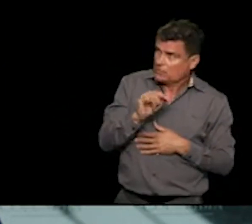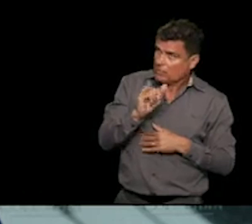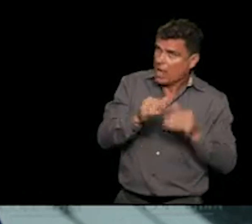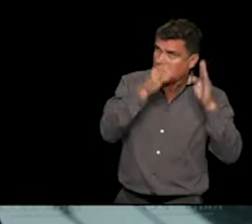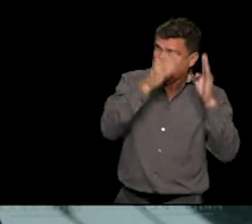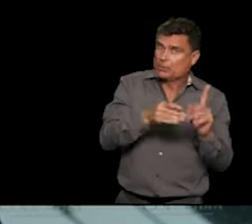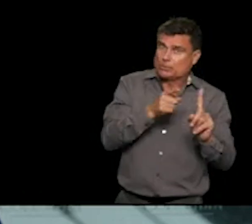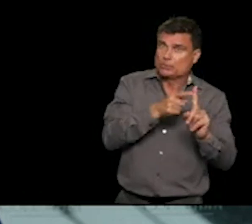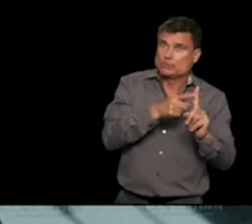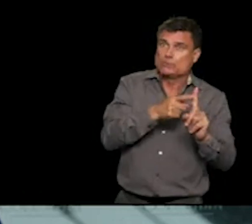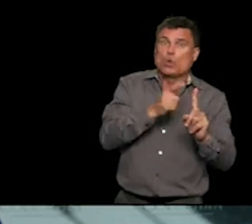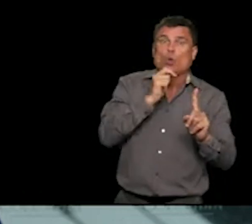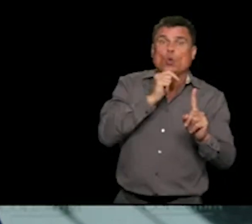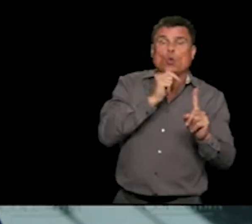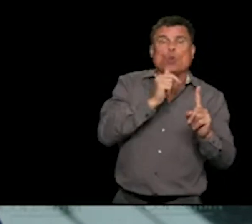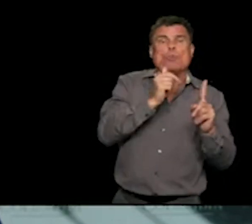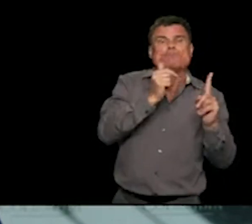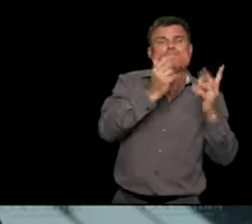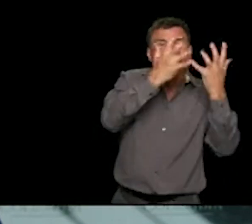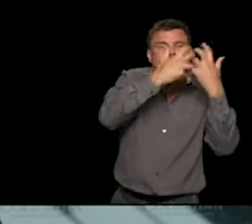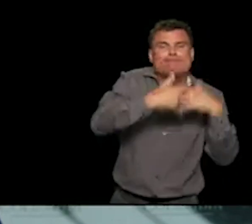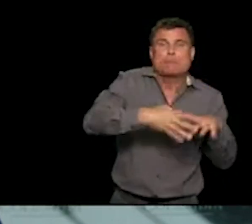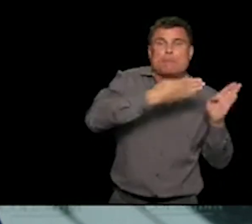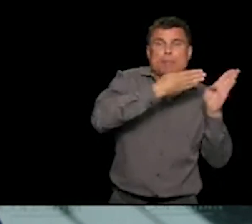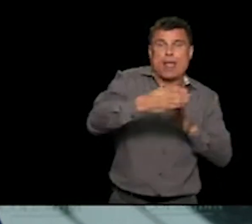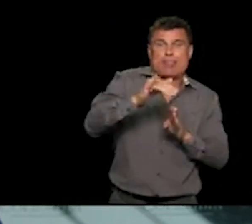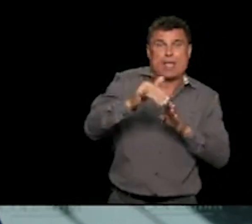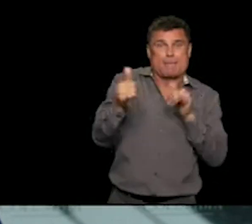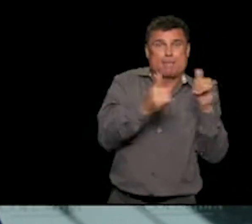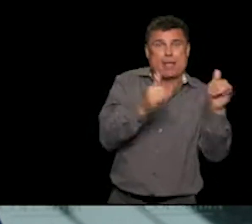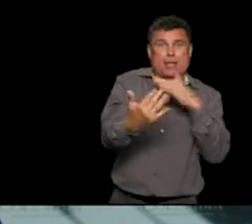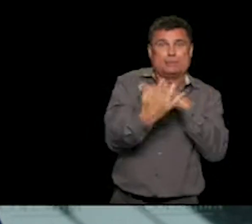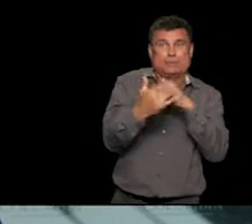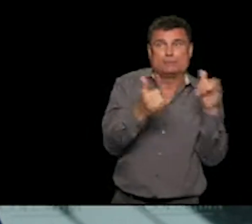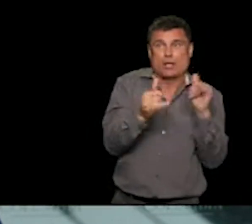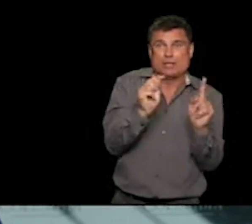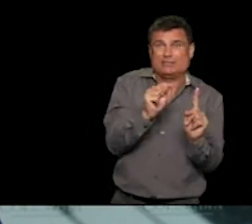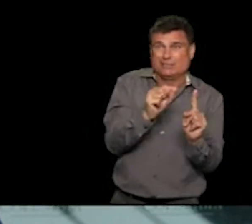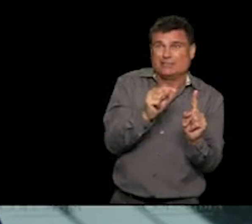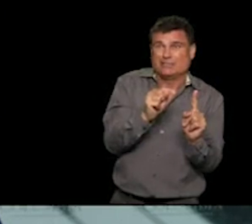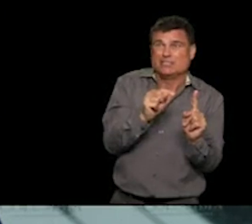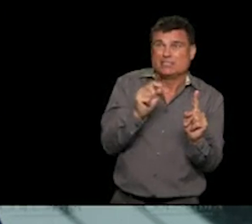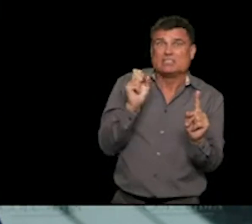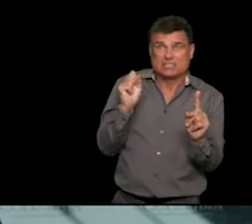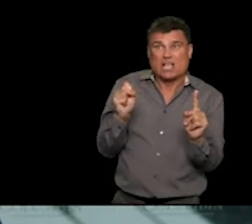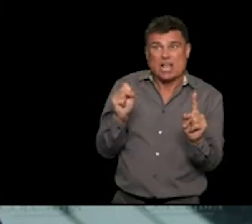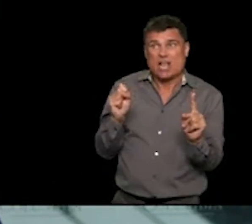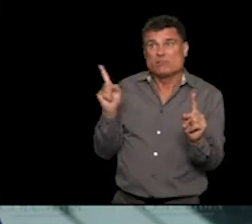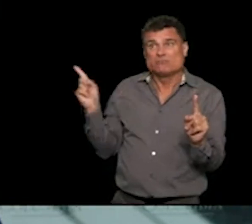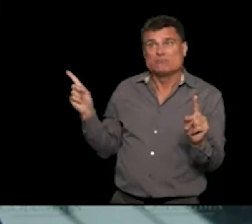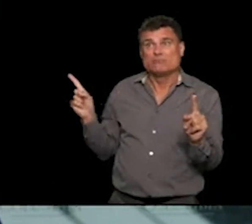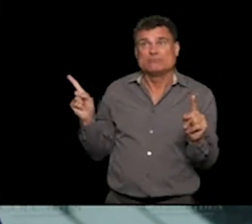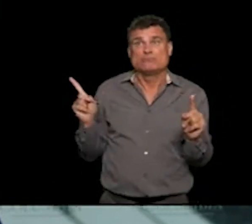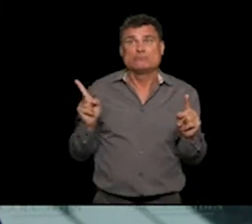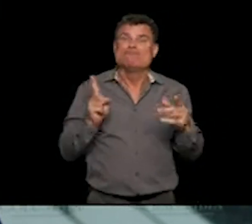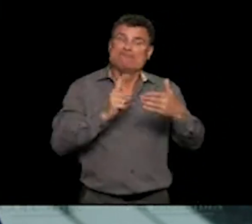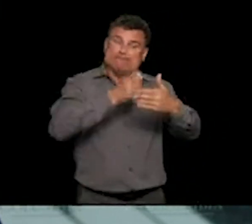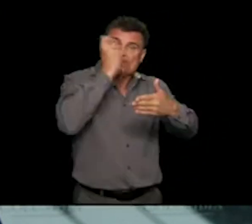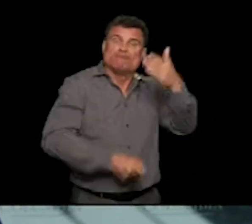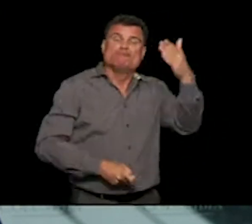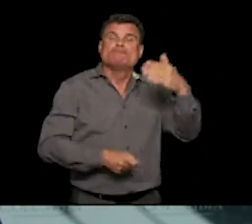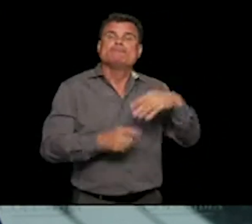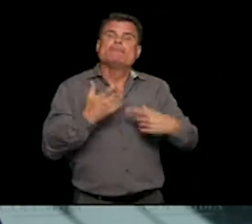that person who's organizing that event who could face potentially criminal charges? If you're